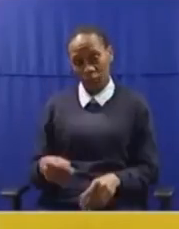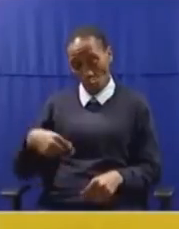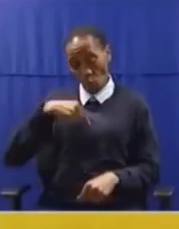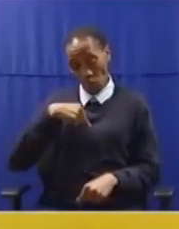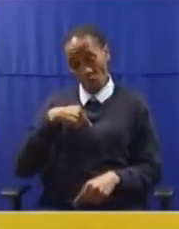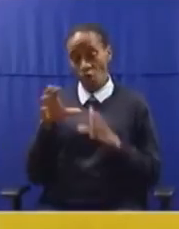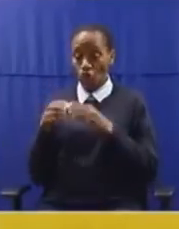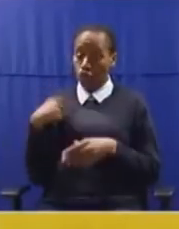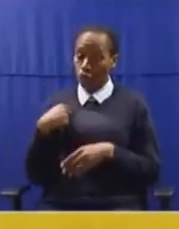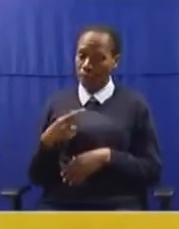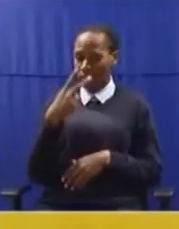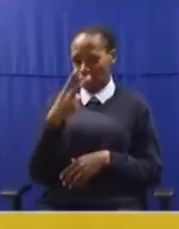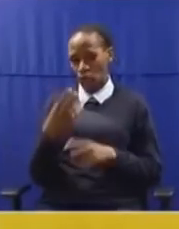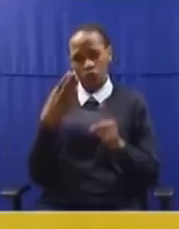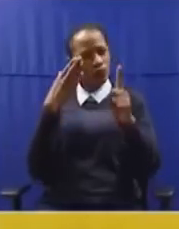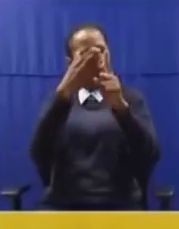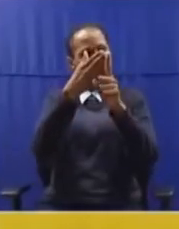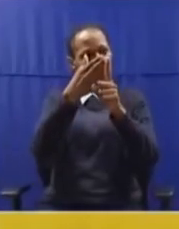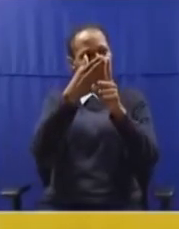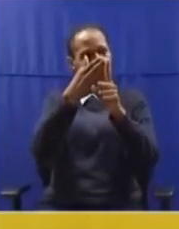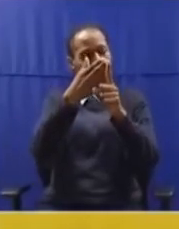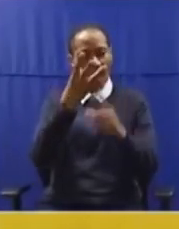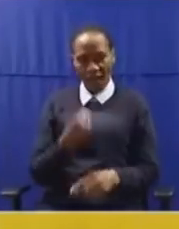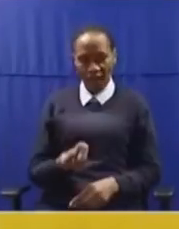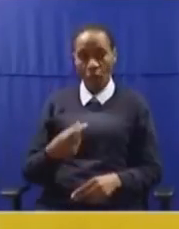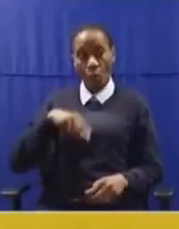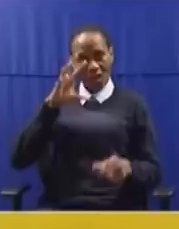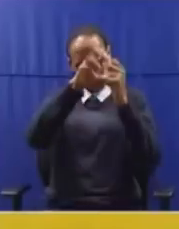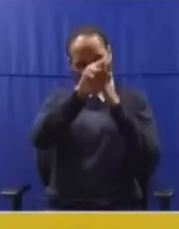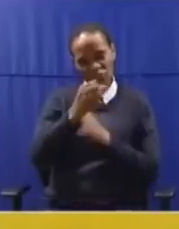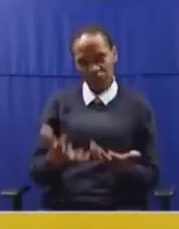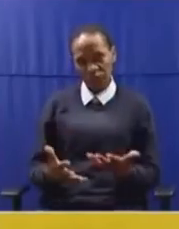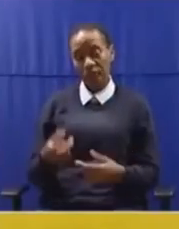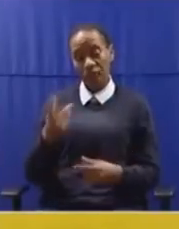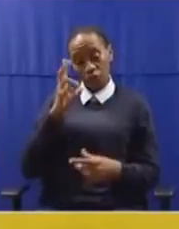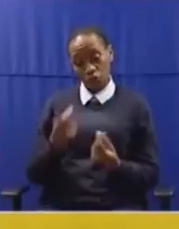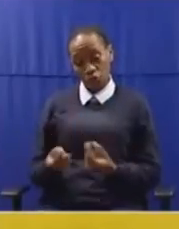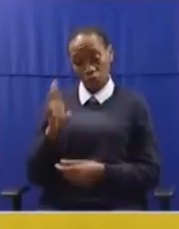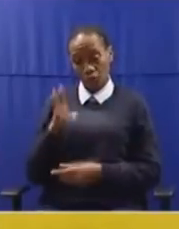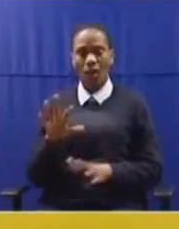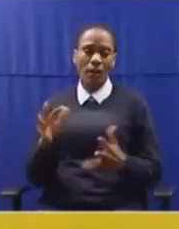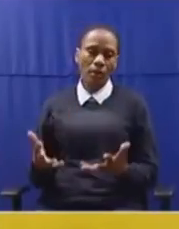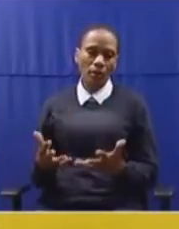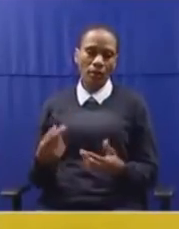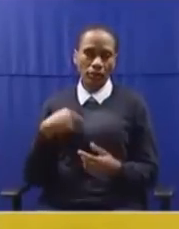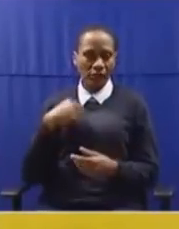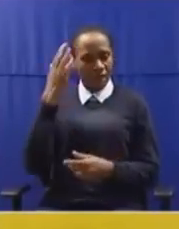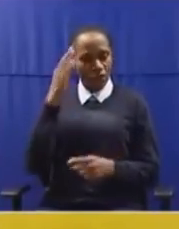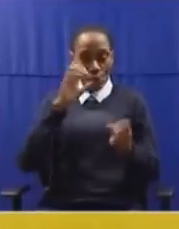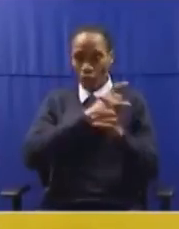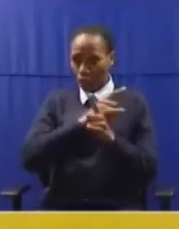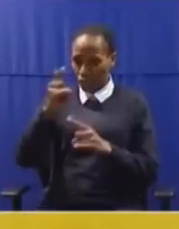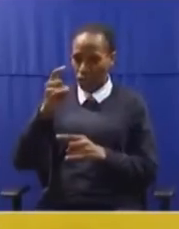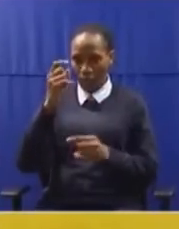that has discovered its mission and we intend to fulfill it. We will do so because we know victory is certain